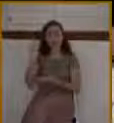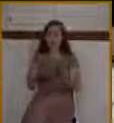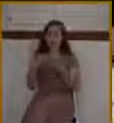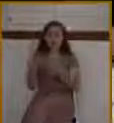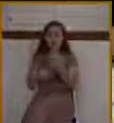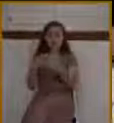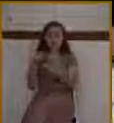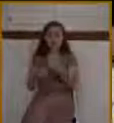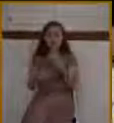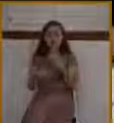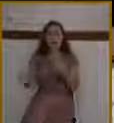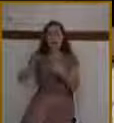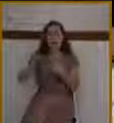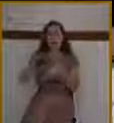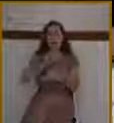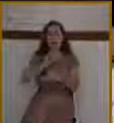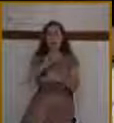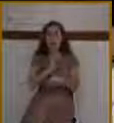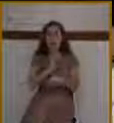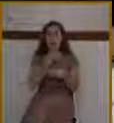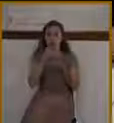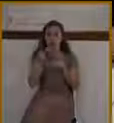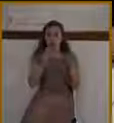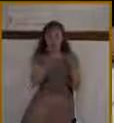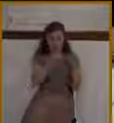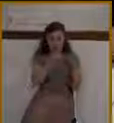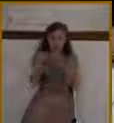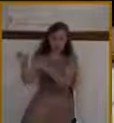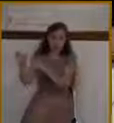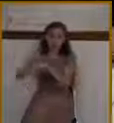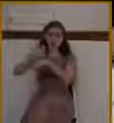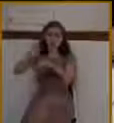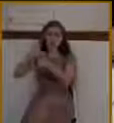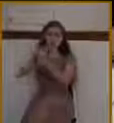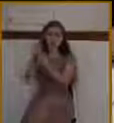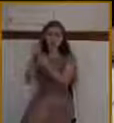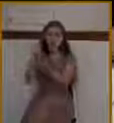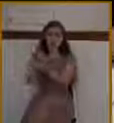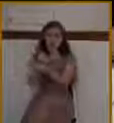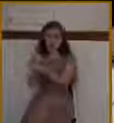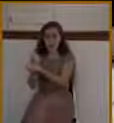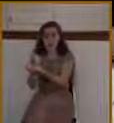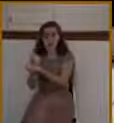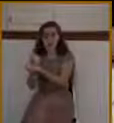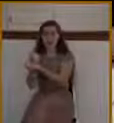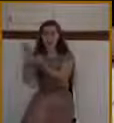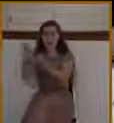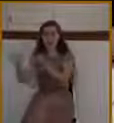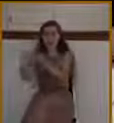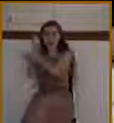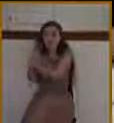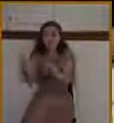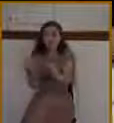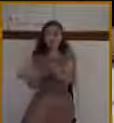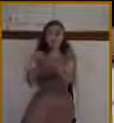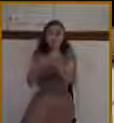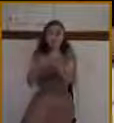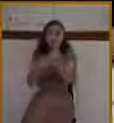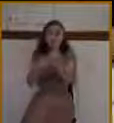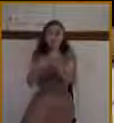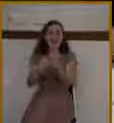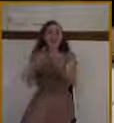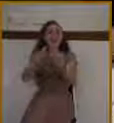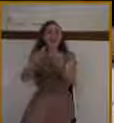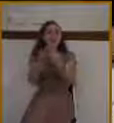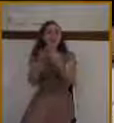history of Israel. Israel, after the exile, after the exiles come home, and they repatriate Israel, what's the first thing they do? They